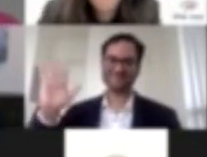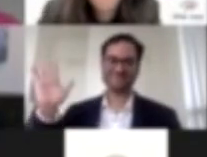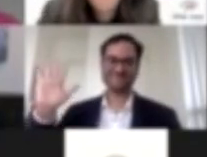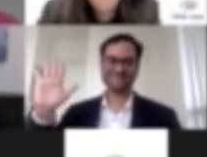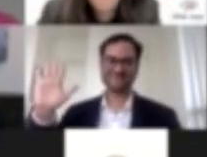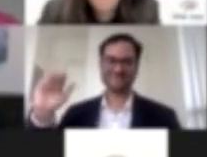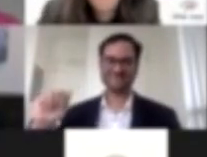Bye. Bye.